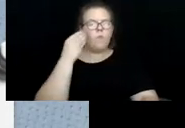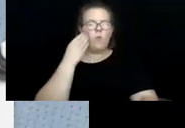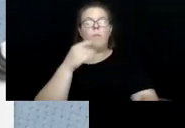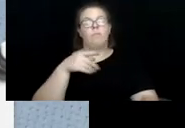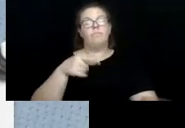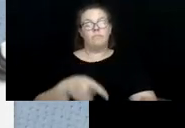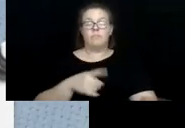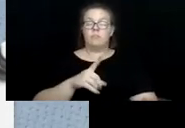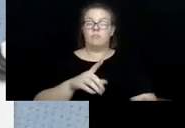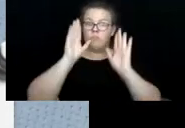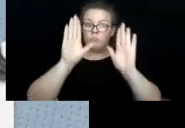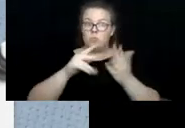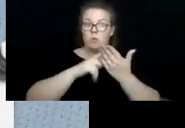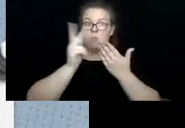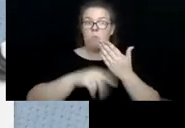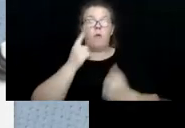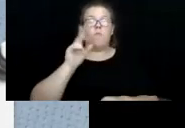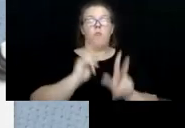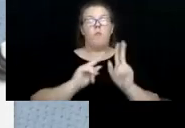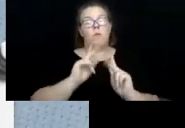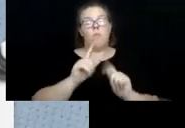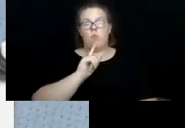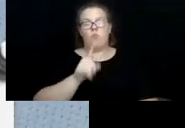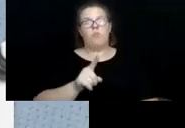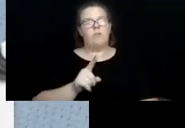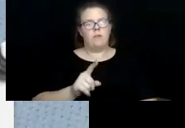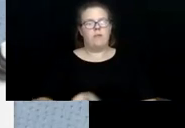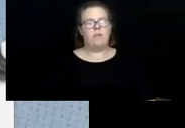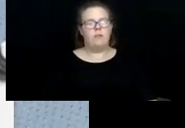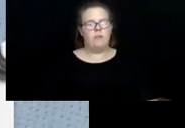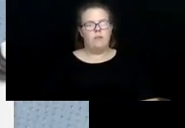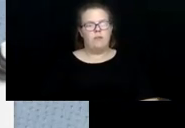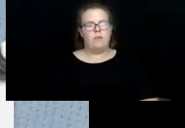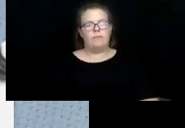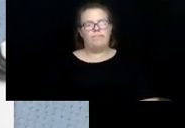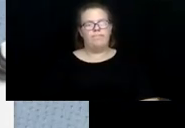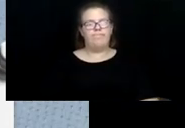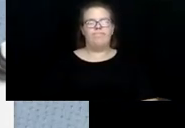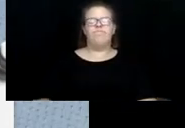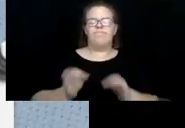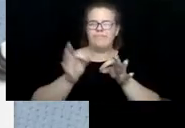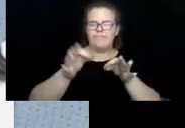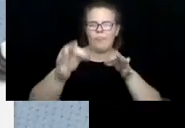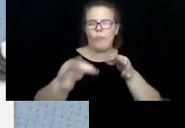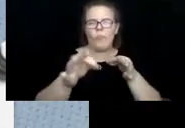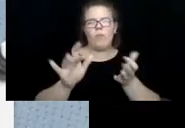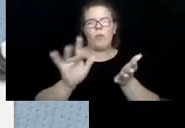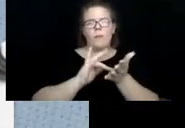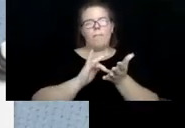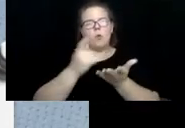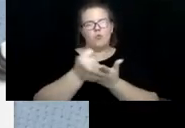it's a great program for people who really have been giving up things that they needed, medical treatments that they needed to have.